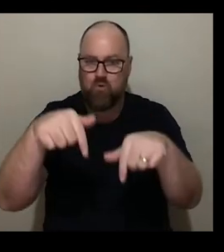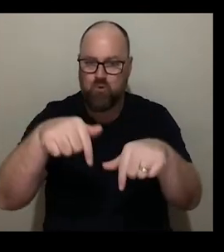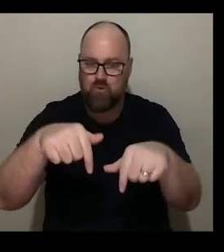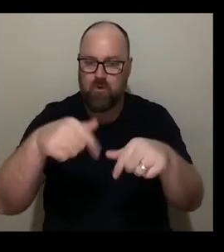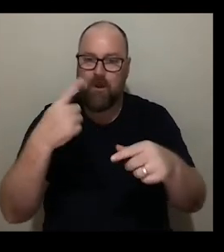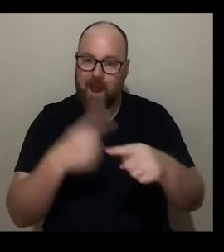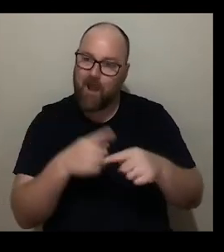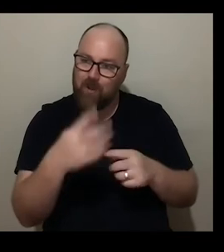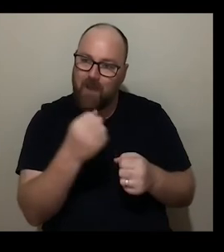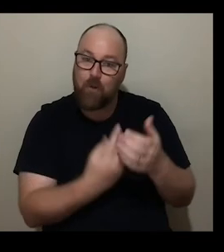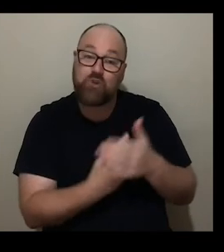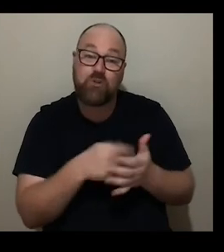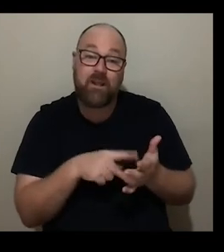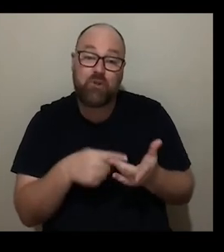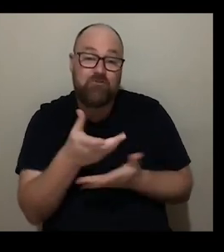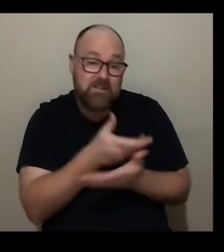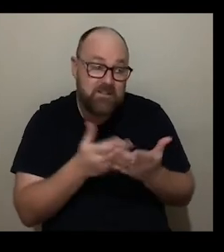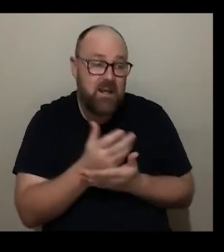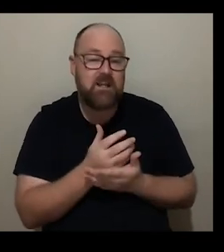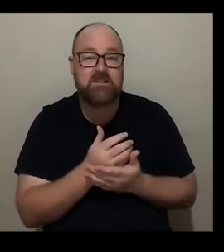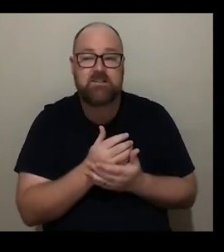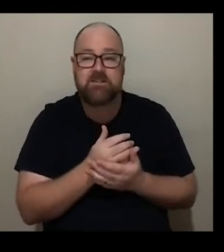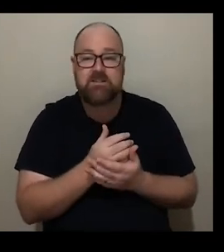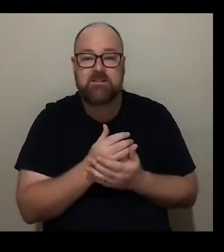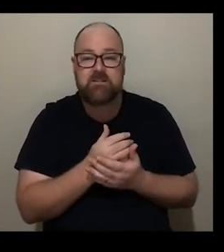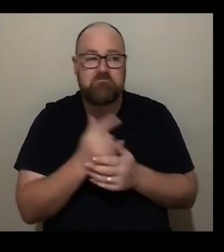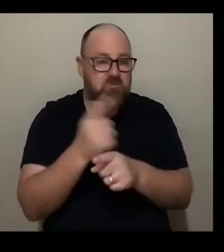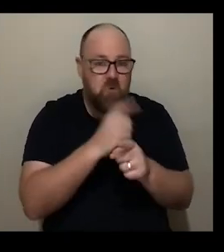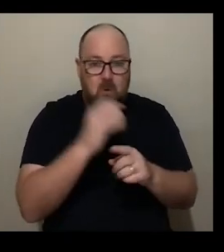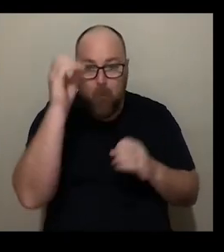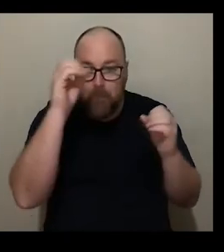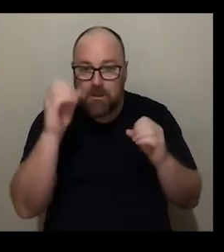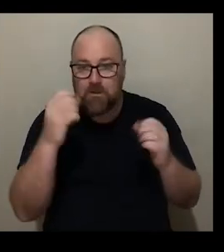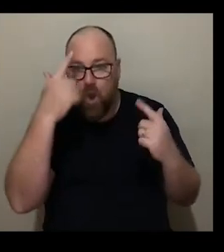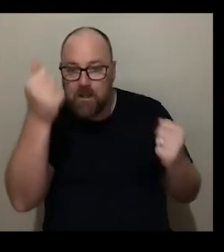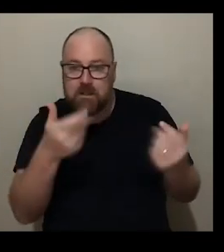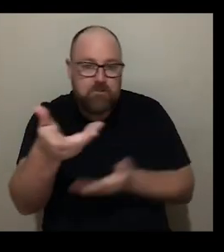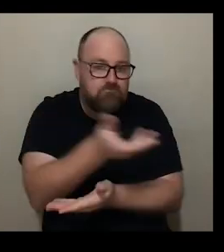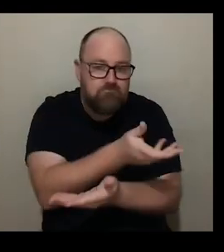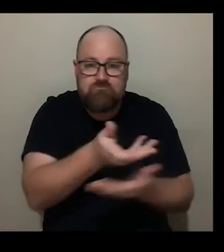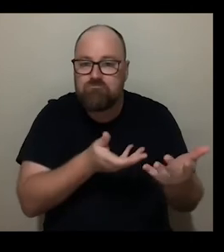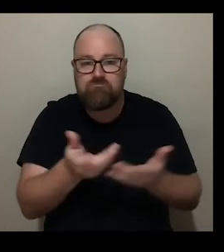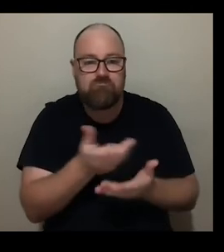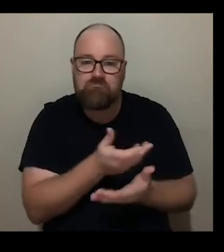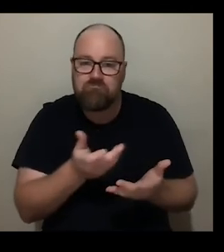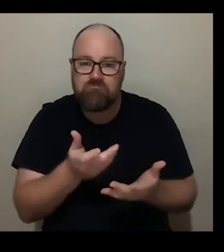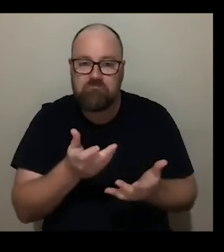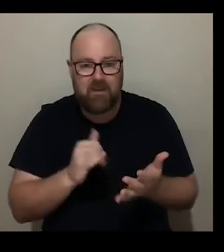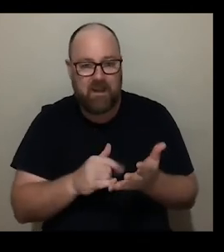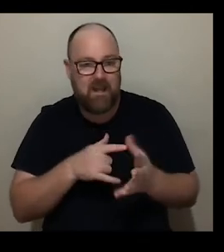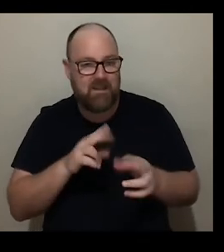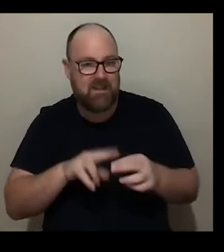you've had the chance to discuss share opinion and exchange ideas um in a in a safe and